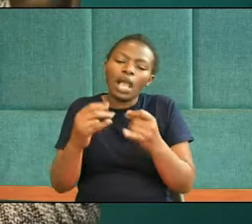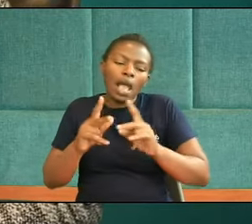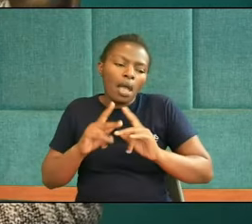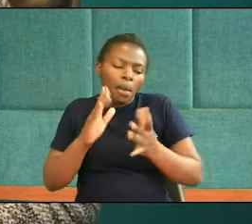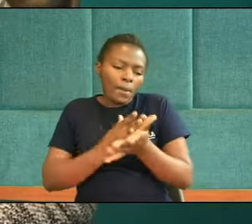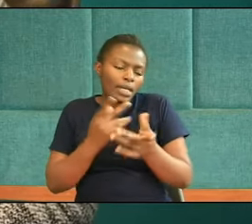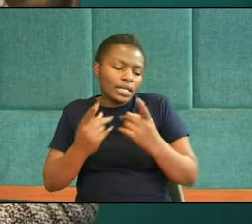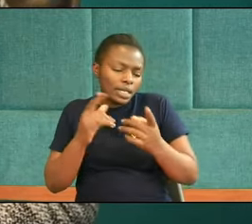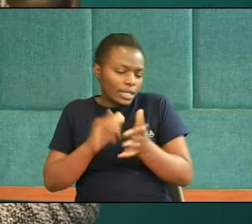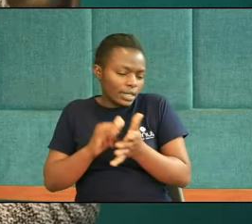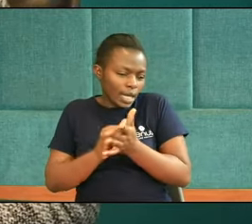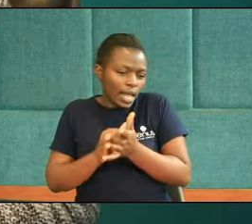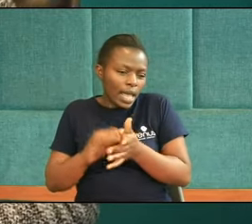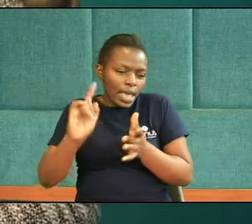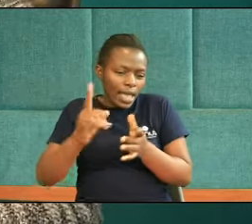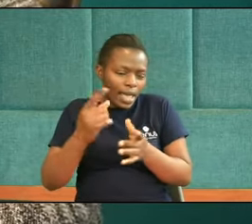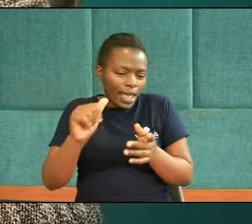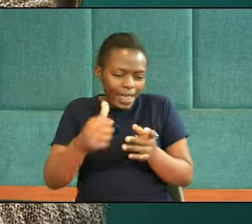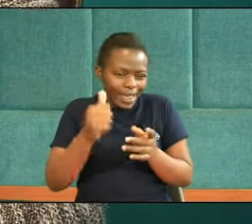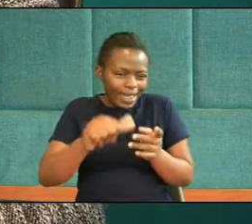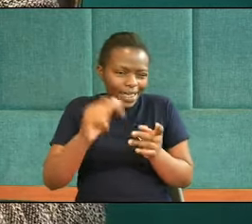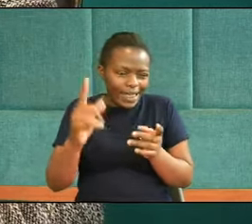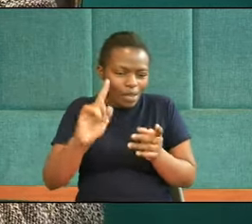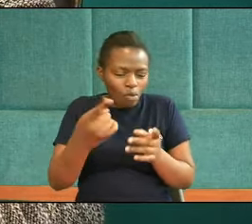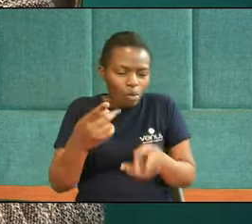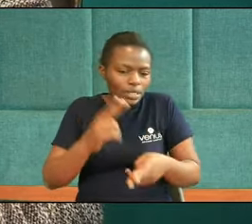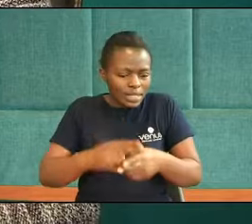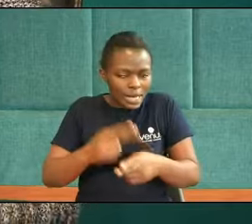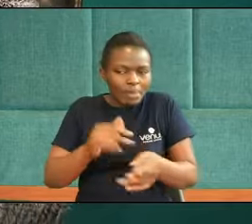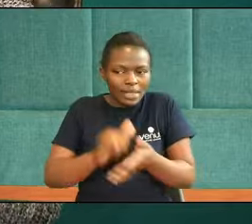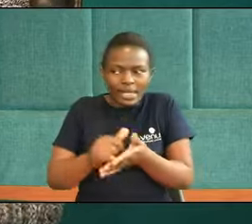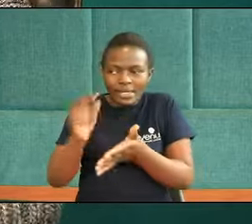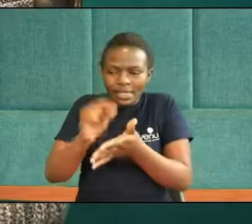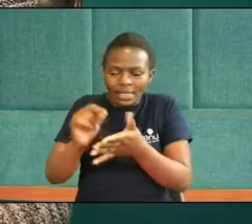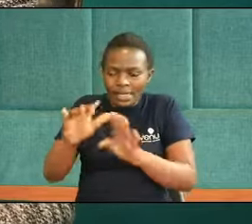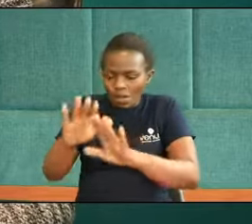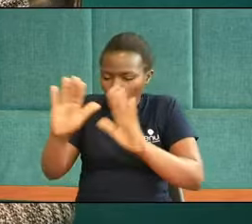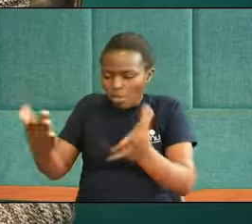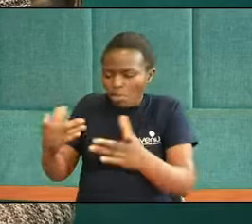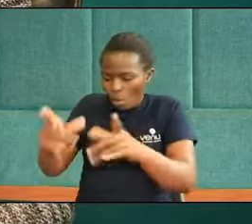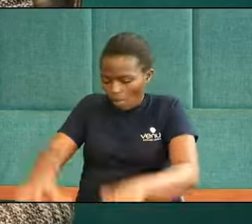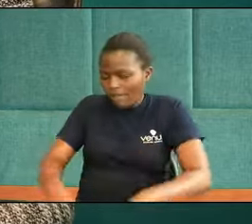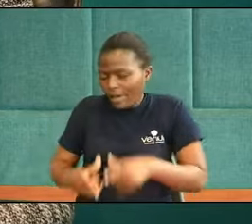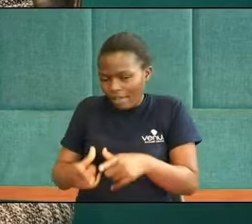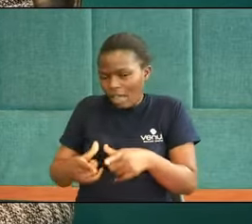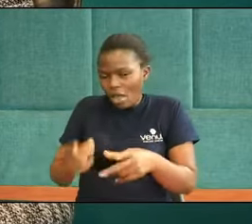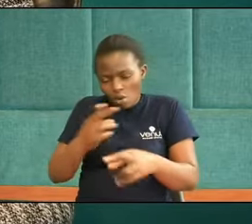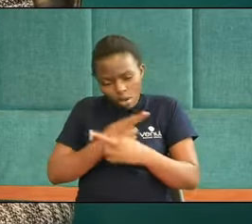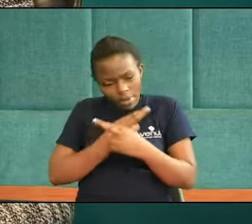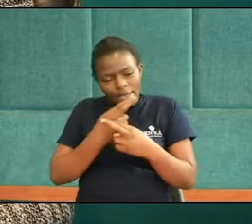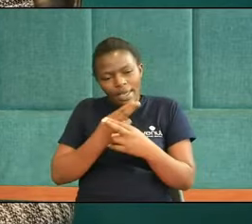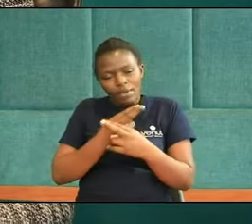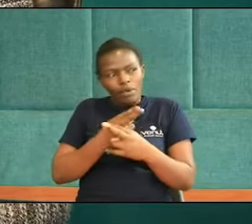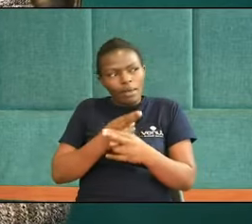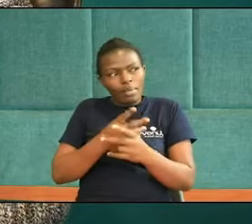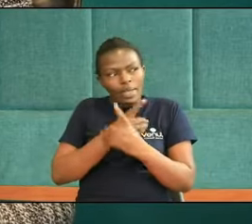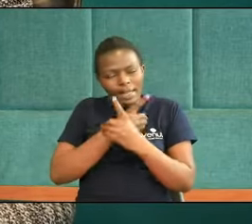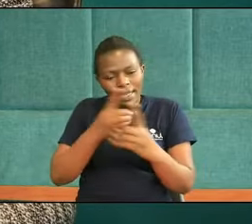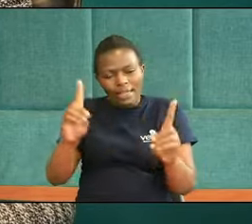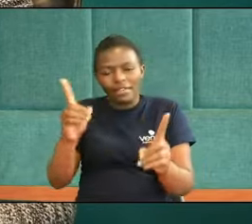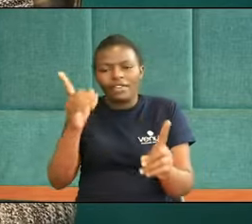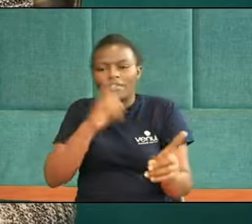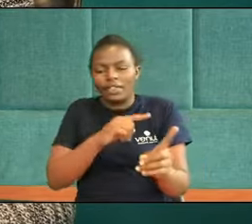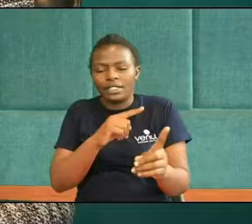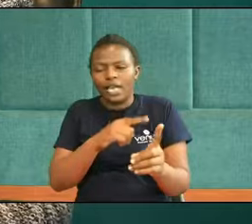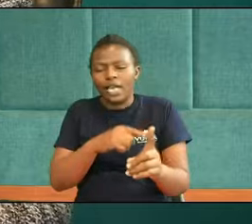That everyone whose name Is written in the book Will be delivered So Everyone who's in the book Is assured that They're